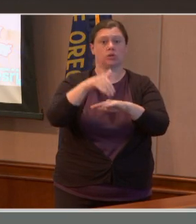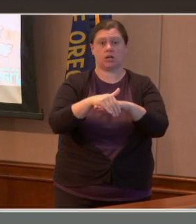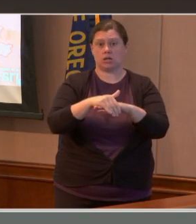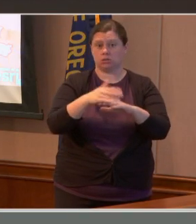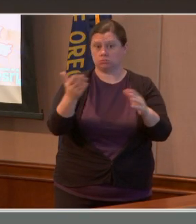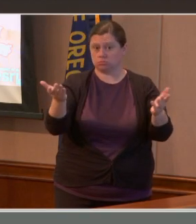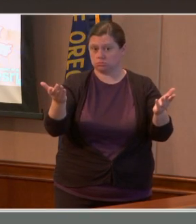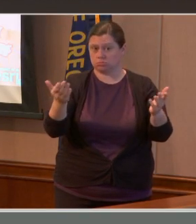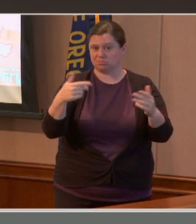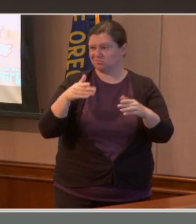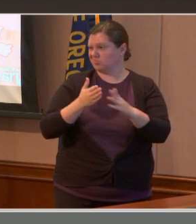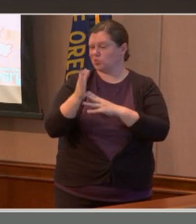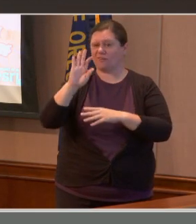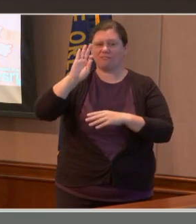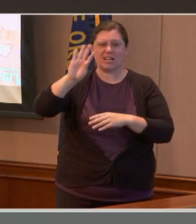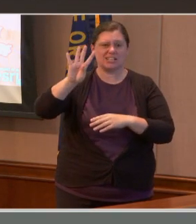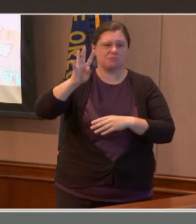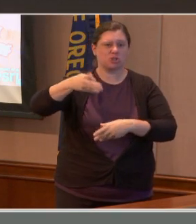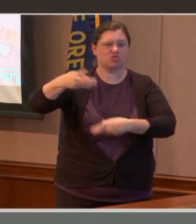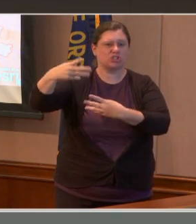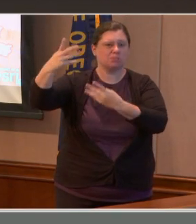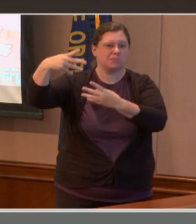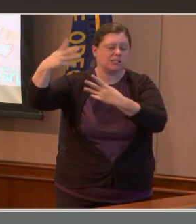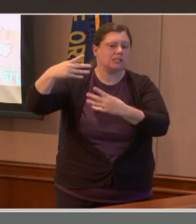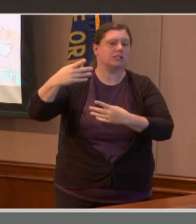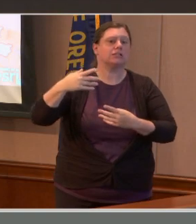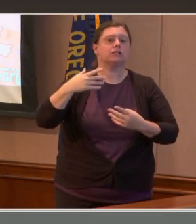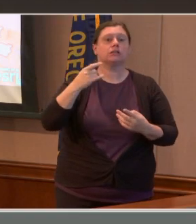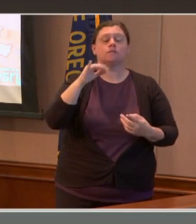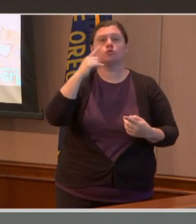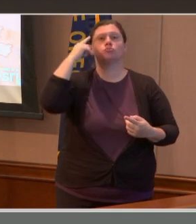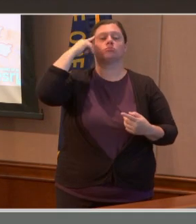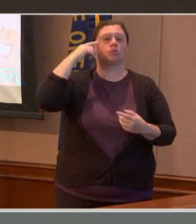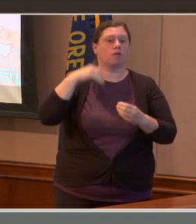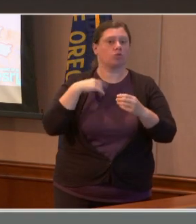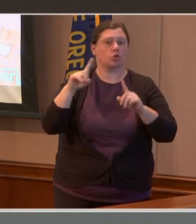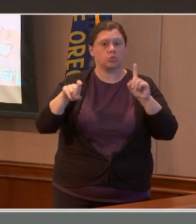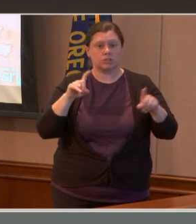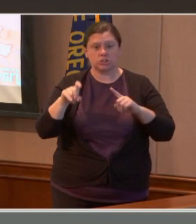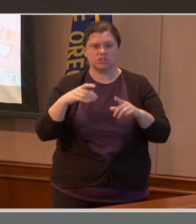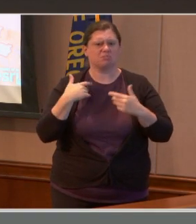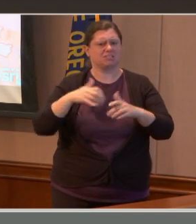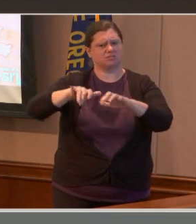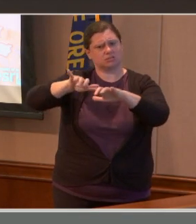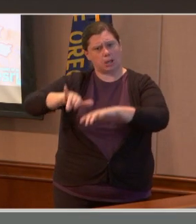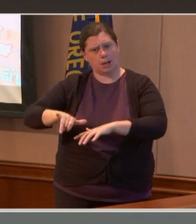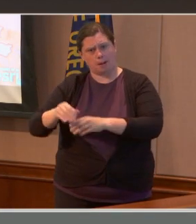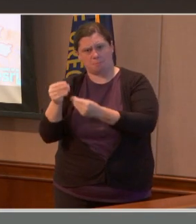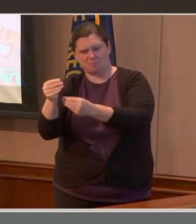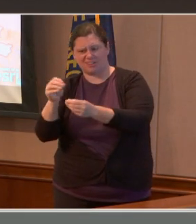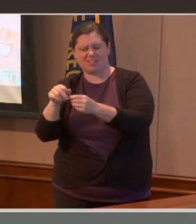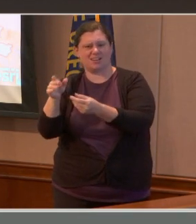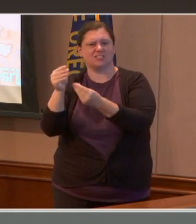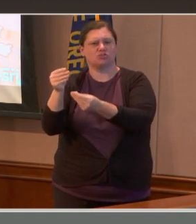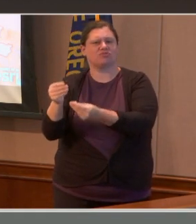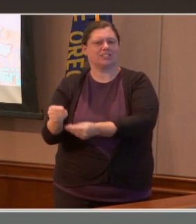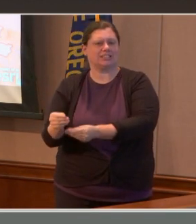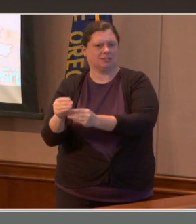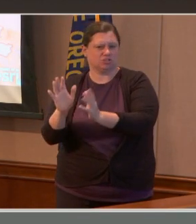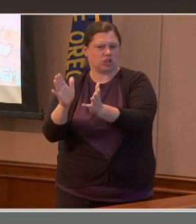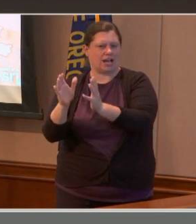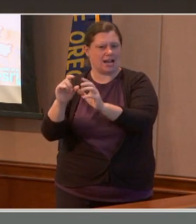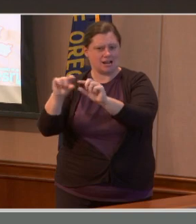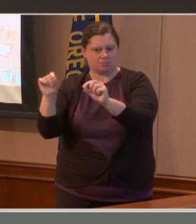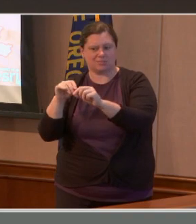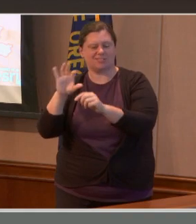we're asking people to ask their questions in the Facebook chat and you'll hear directly from our experts on